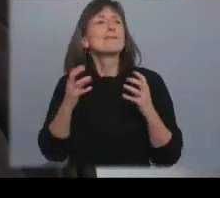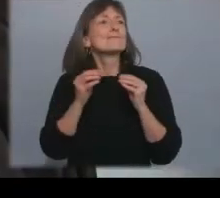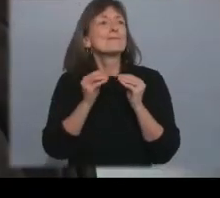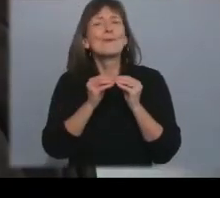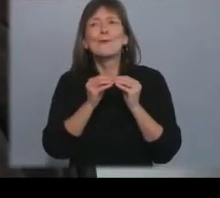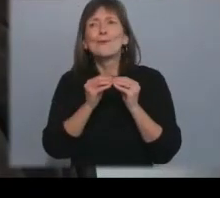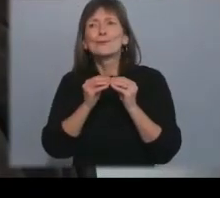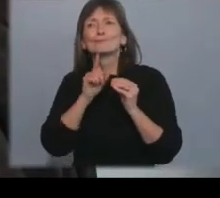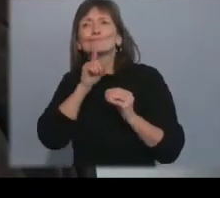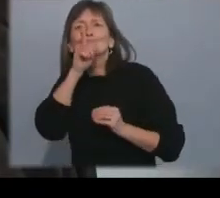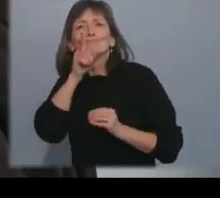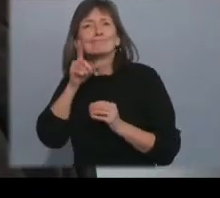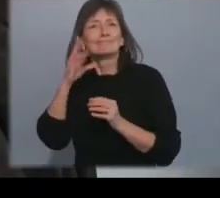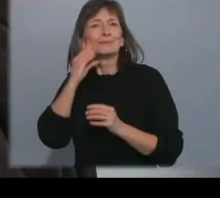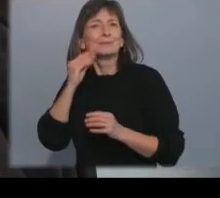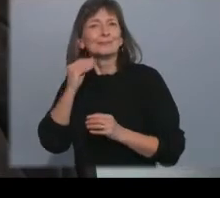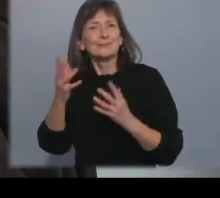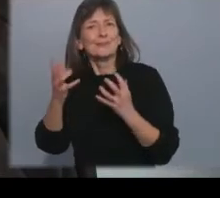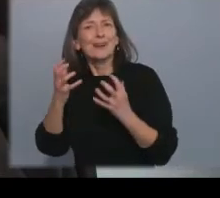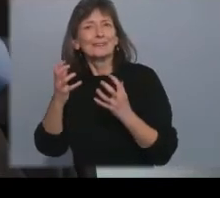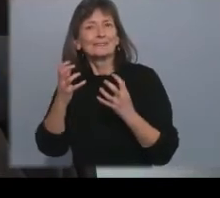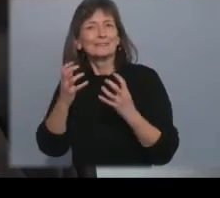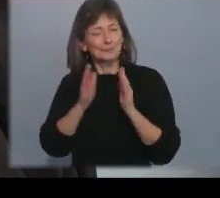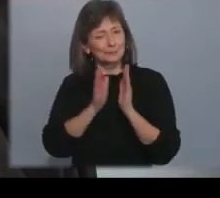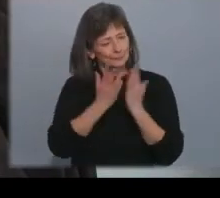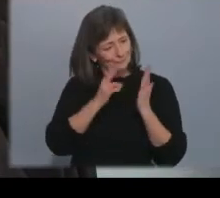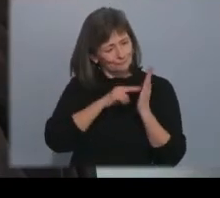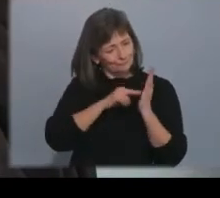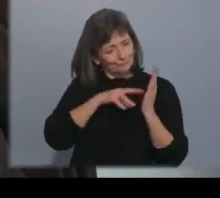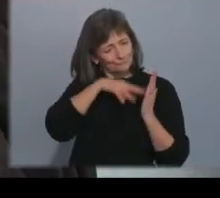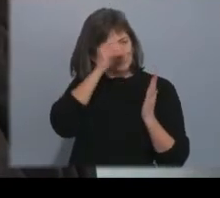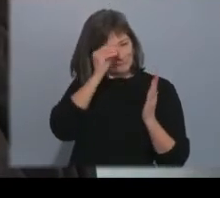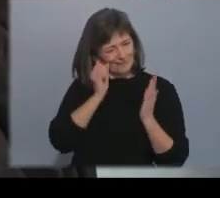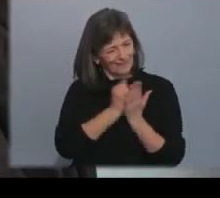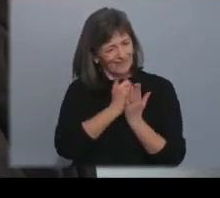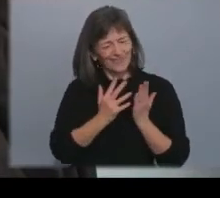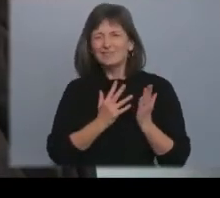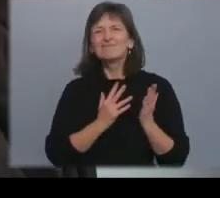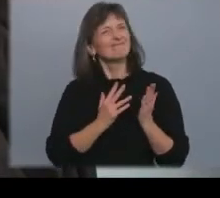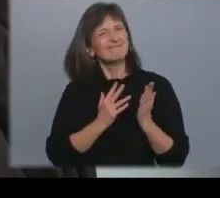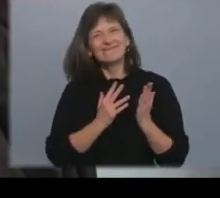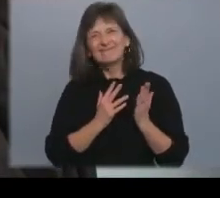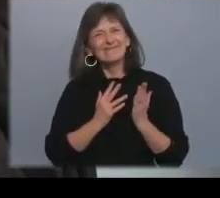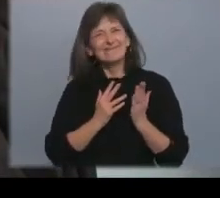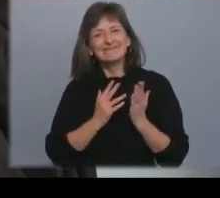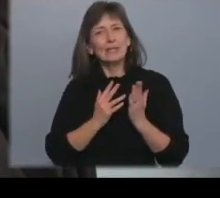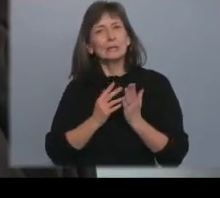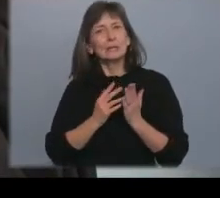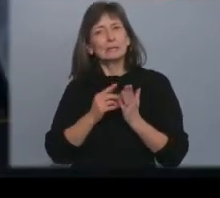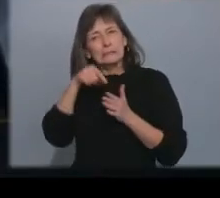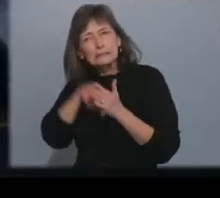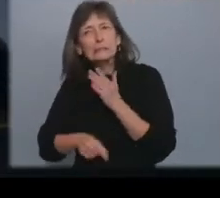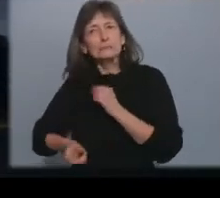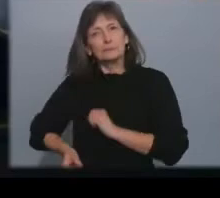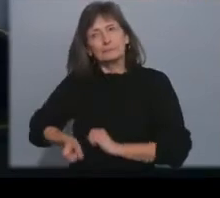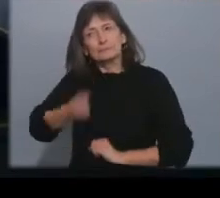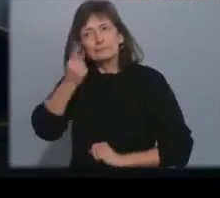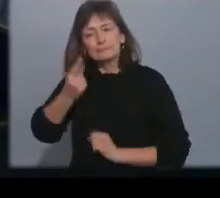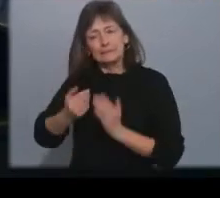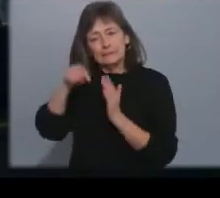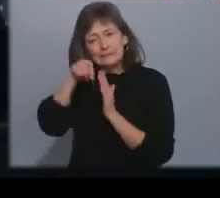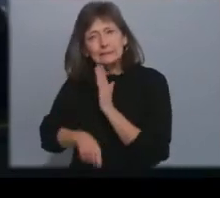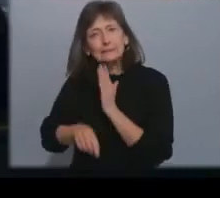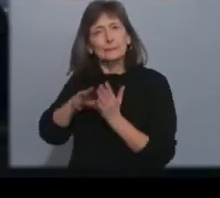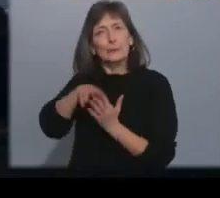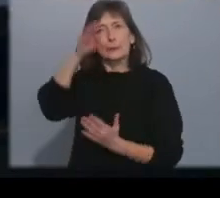learn them in the book it's it's an inward sense of a deeper understanding of things that are happening